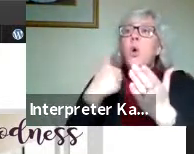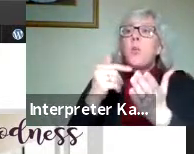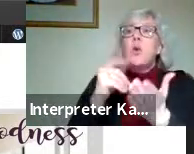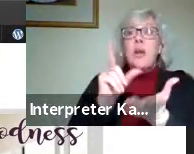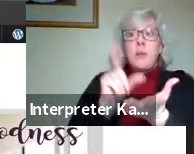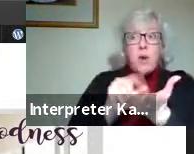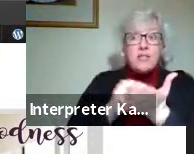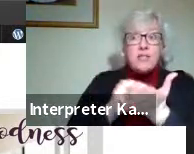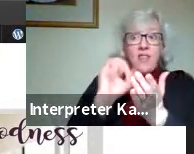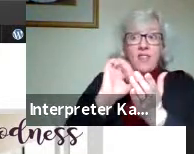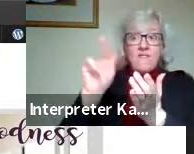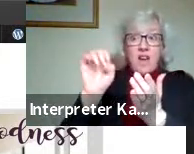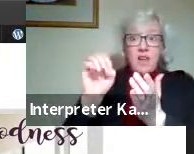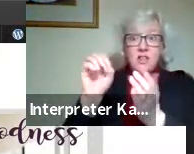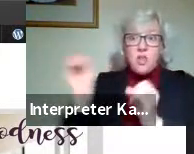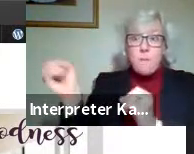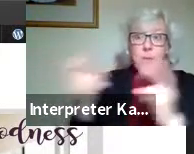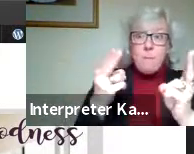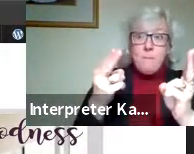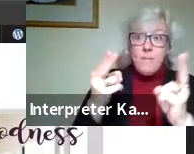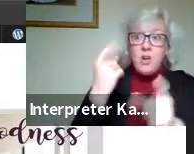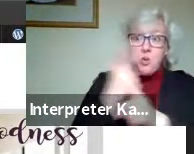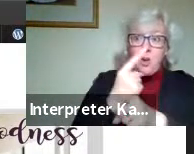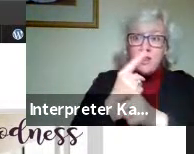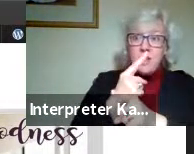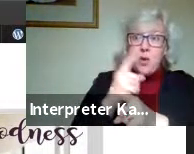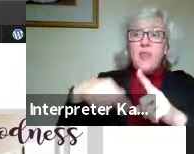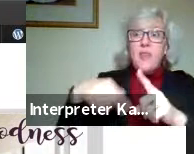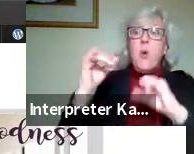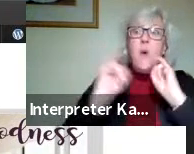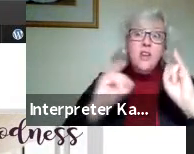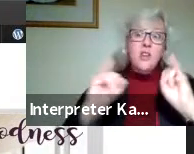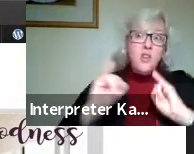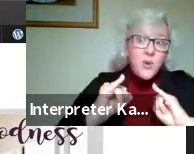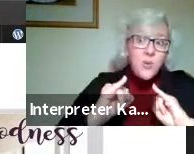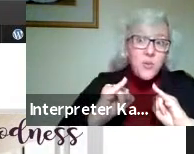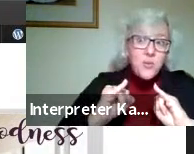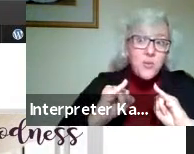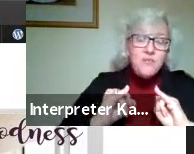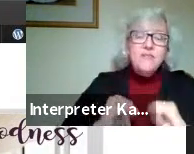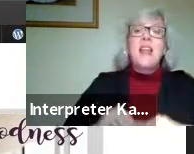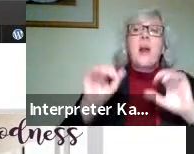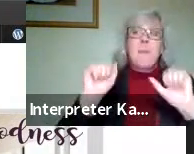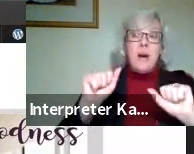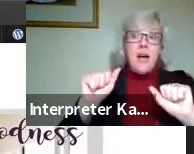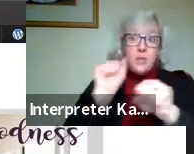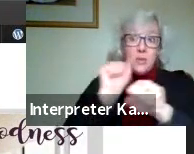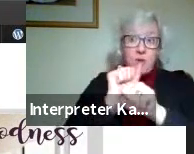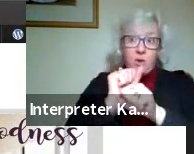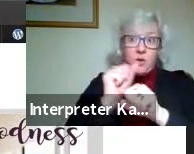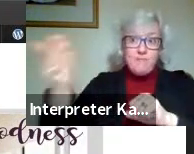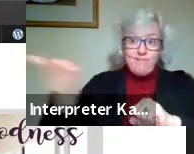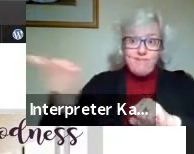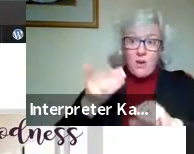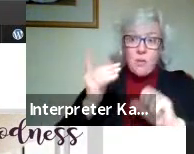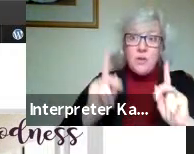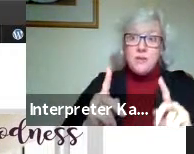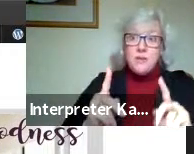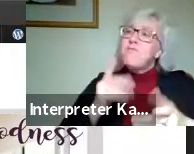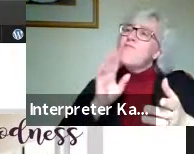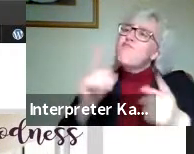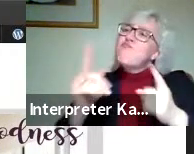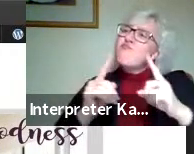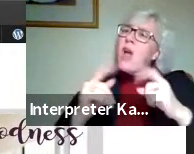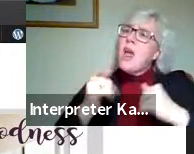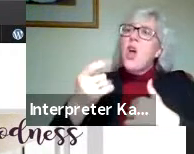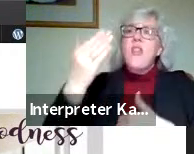so that they can be properly produced. So, when they go out for their interviews, and a potential employer starts to engage them in a dialogue, they